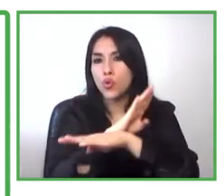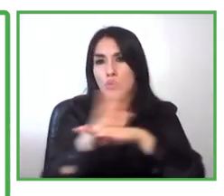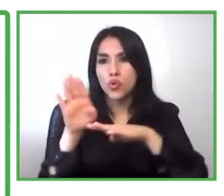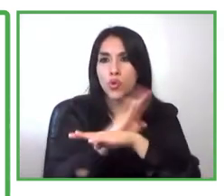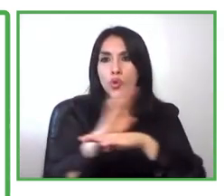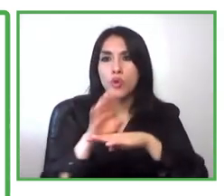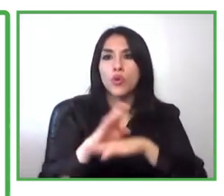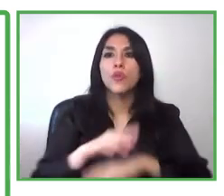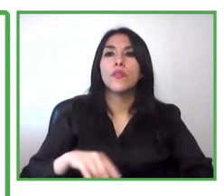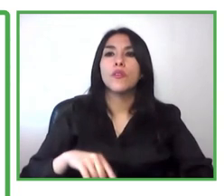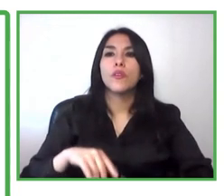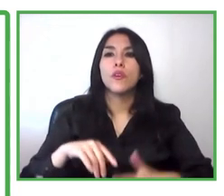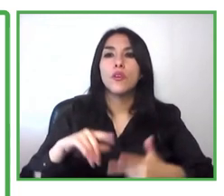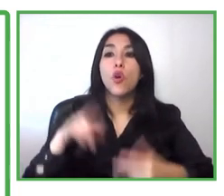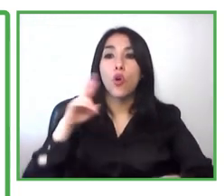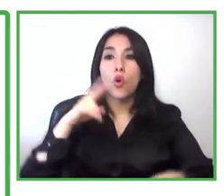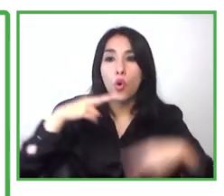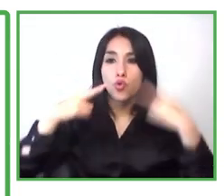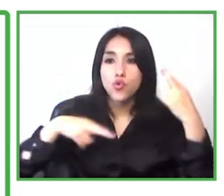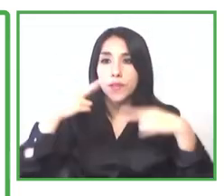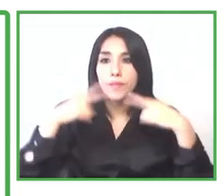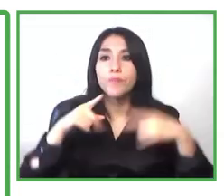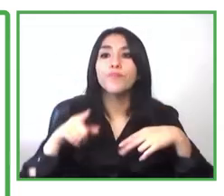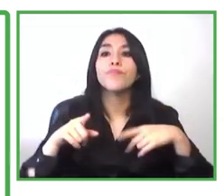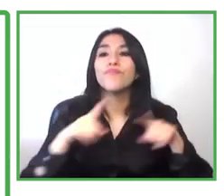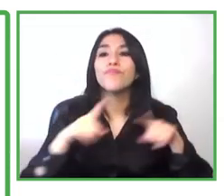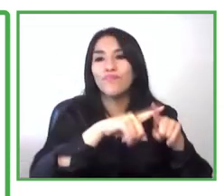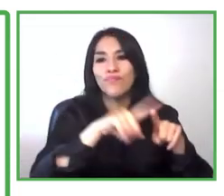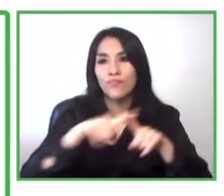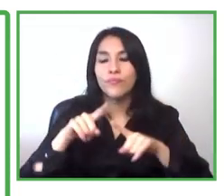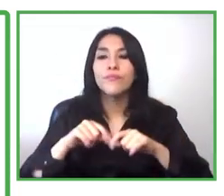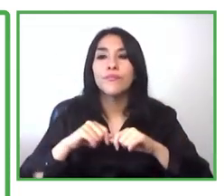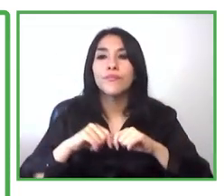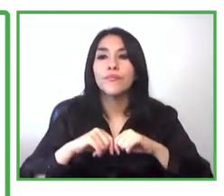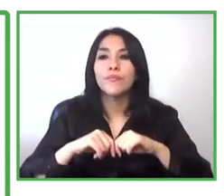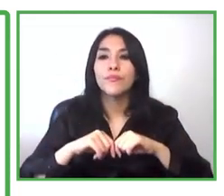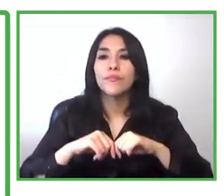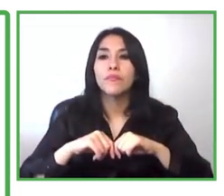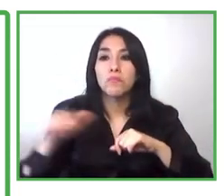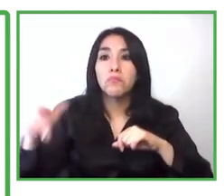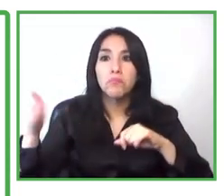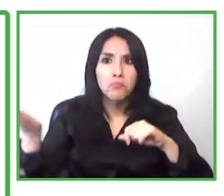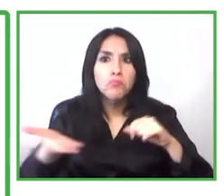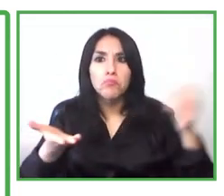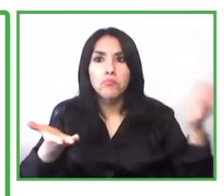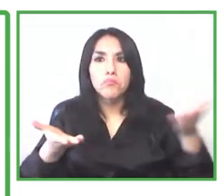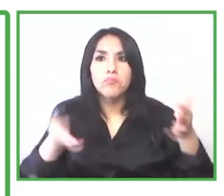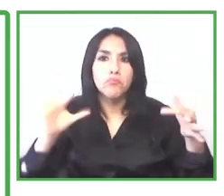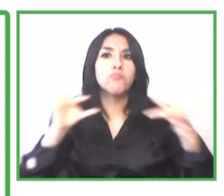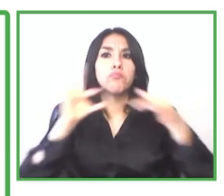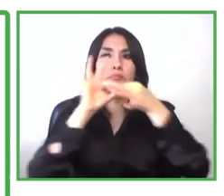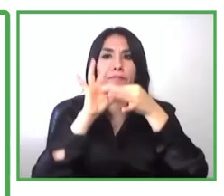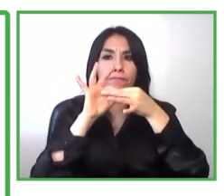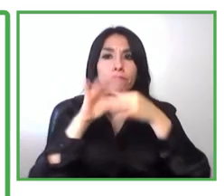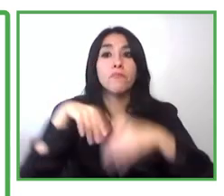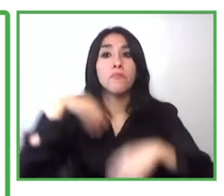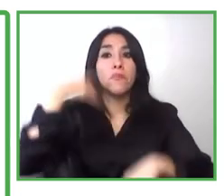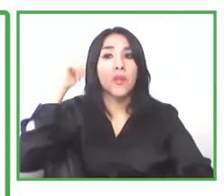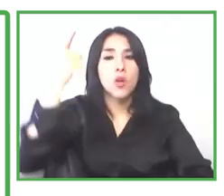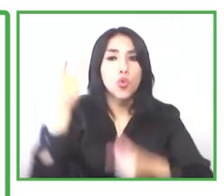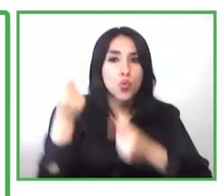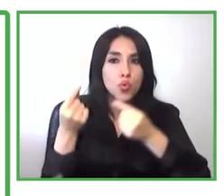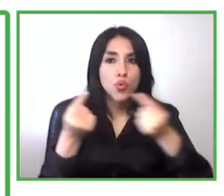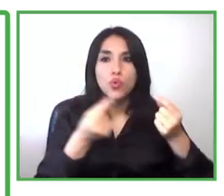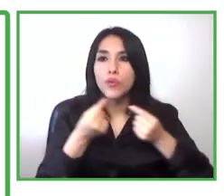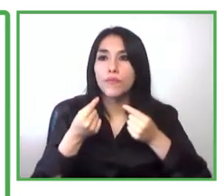them so after producing for example your product we can connect you with that restaurant or to send your thing or